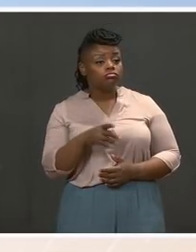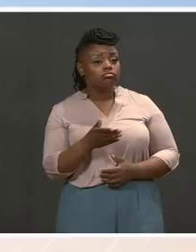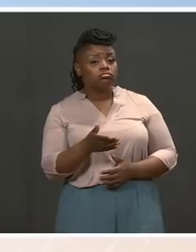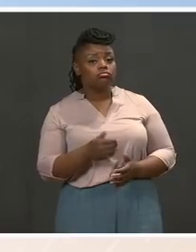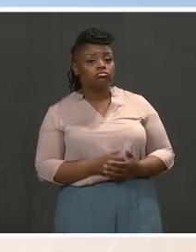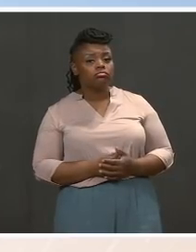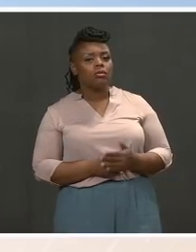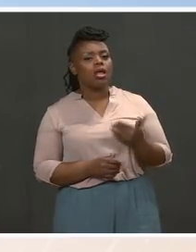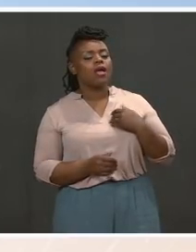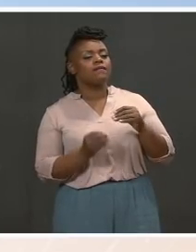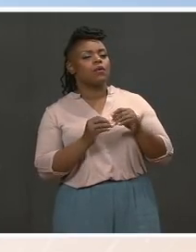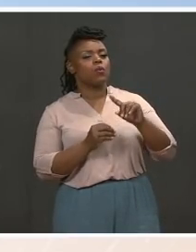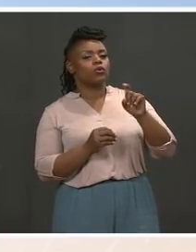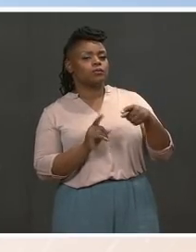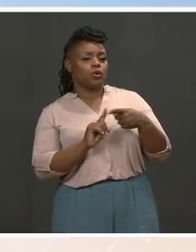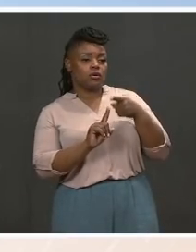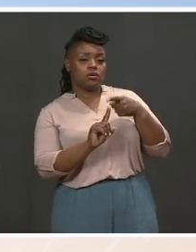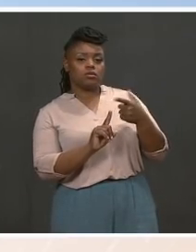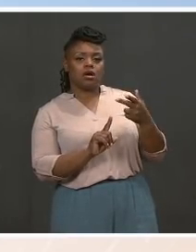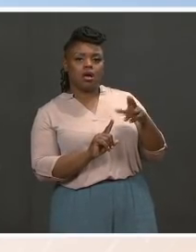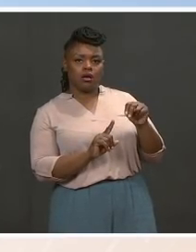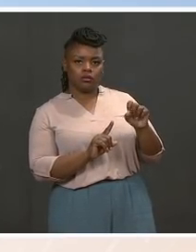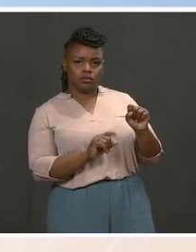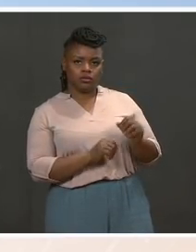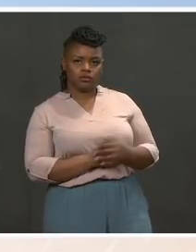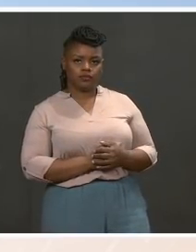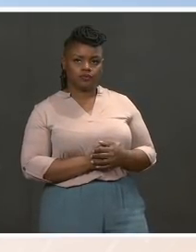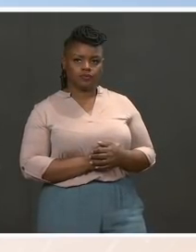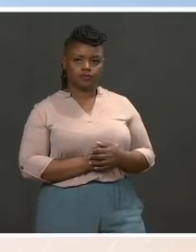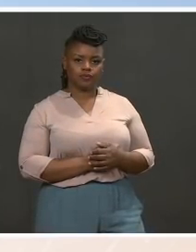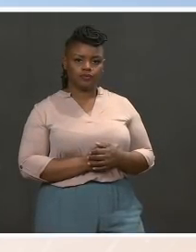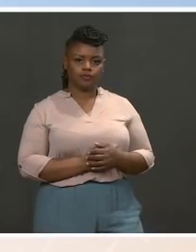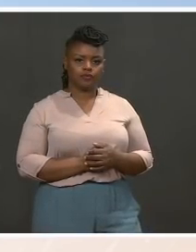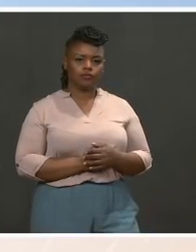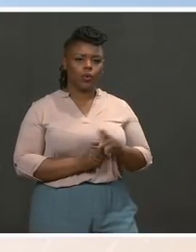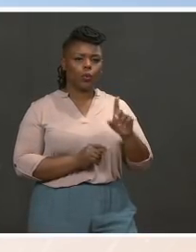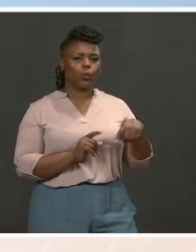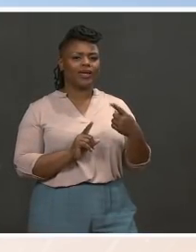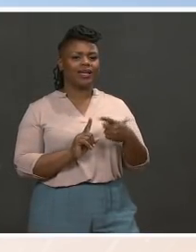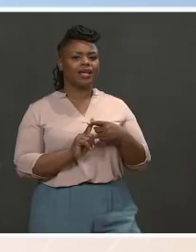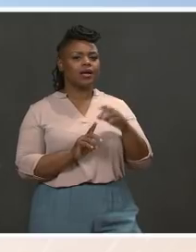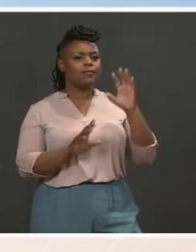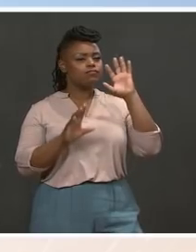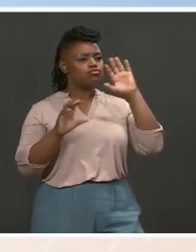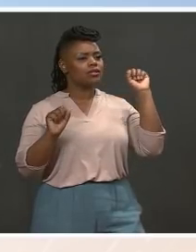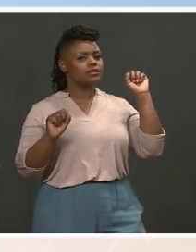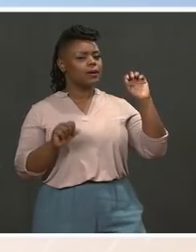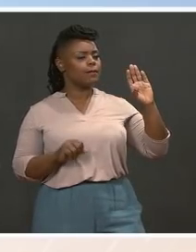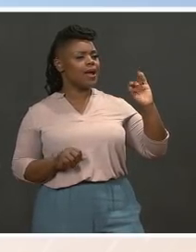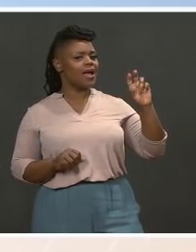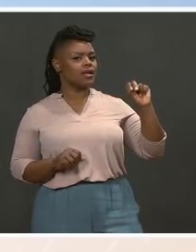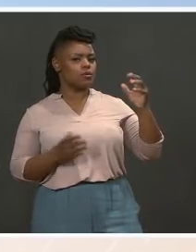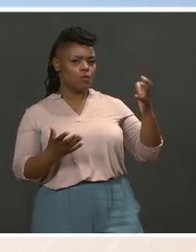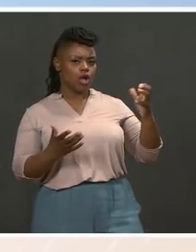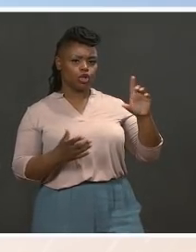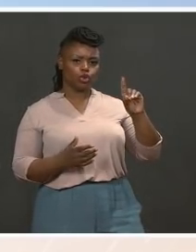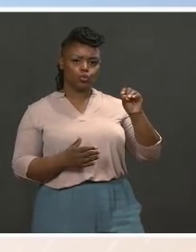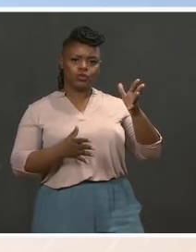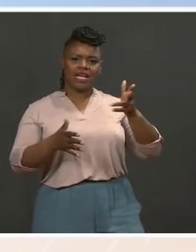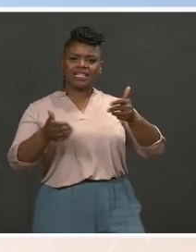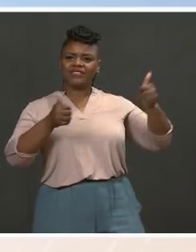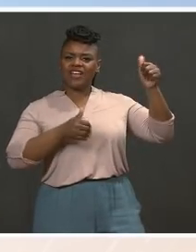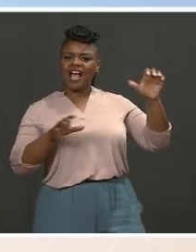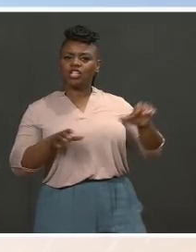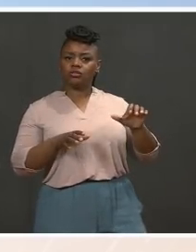AAPI representation. At what point would President Biden consider taking executive action instead of waiting for Congress to